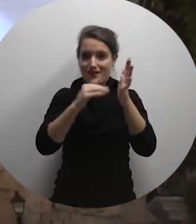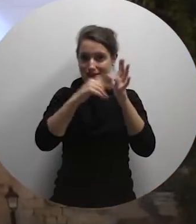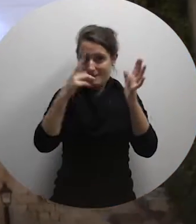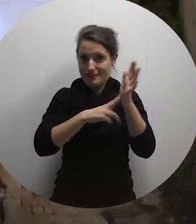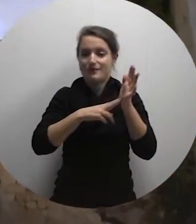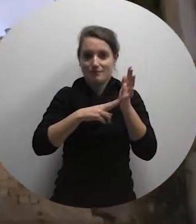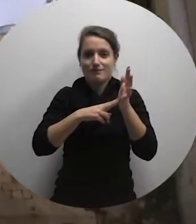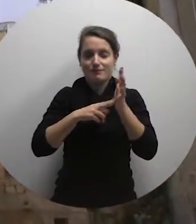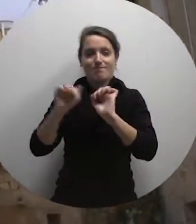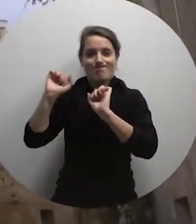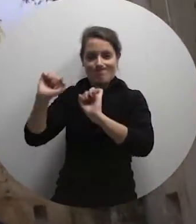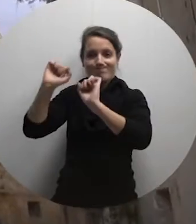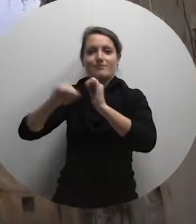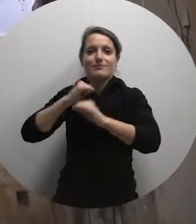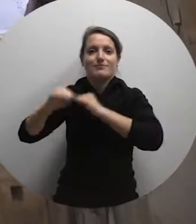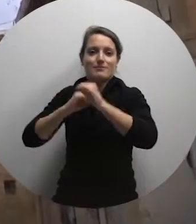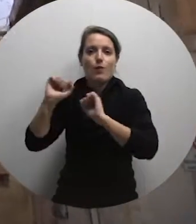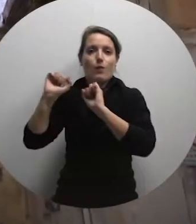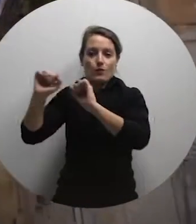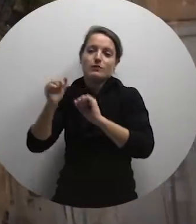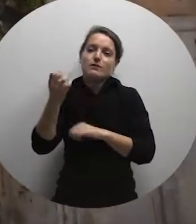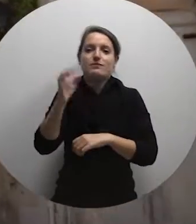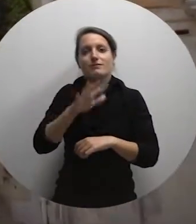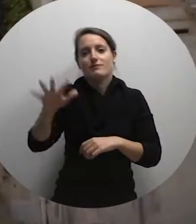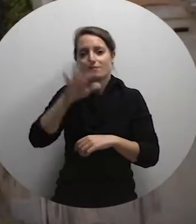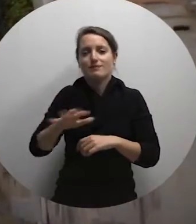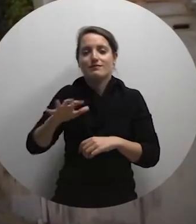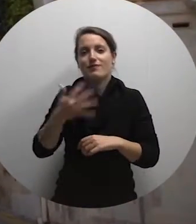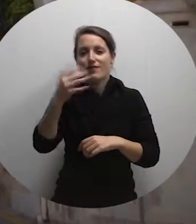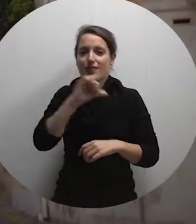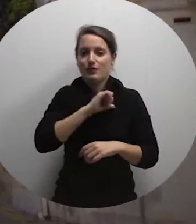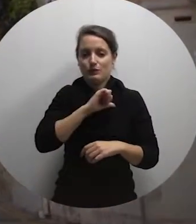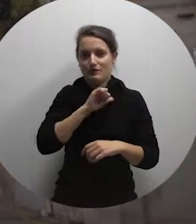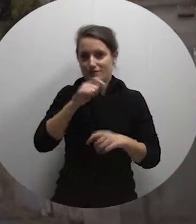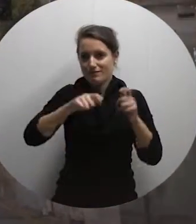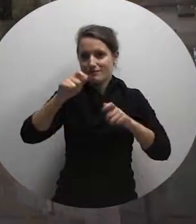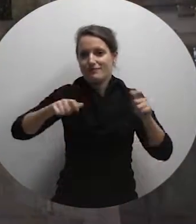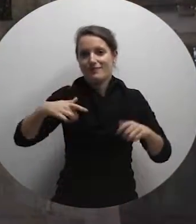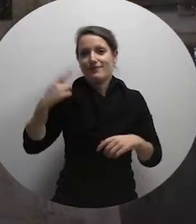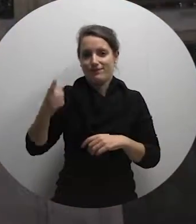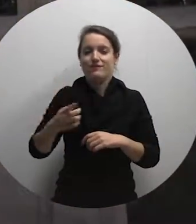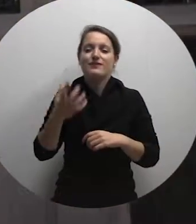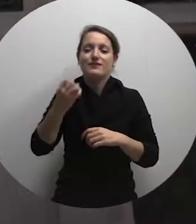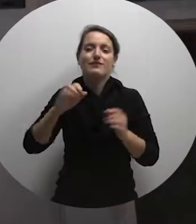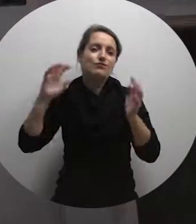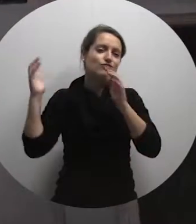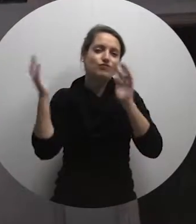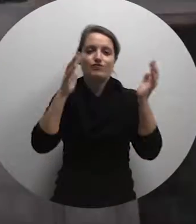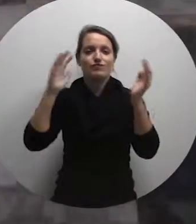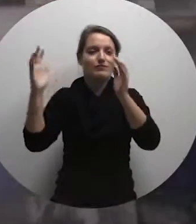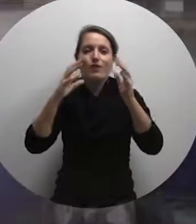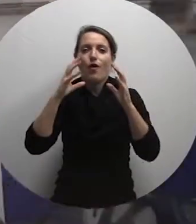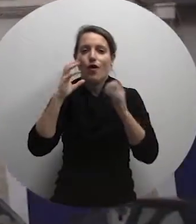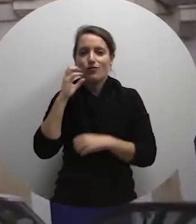17th century and has approximately 4,000 inhabitants. It is also known for its gardens and citrus